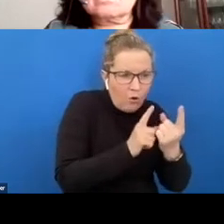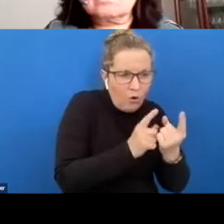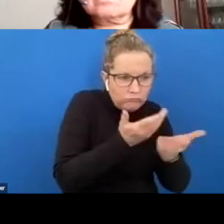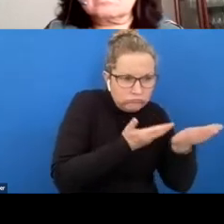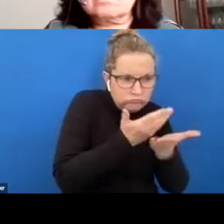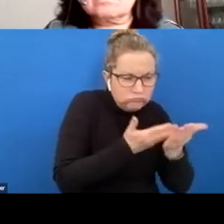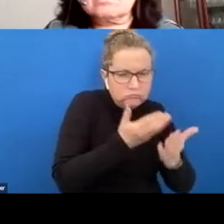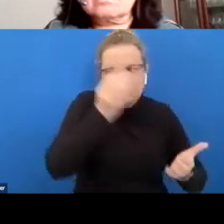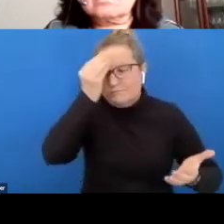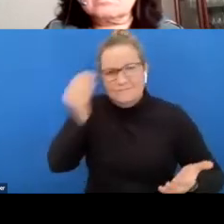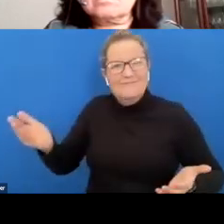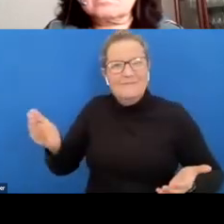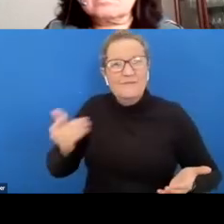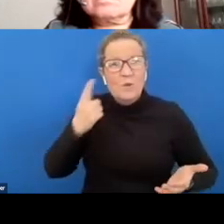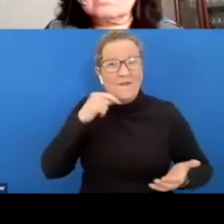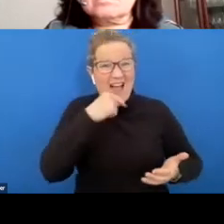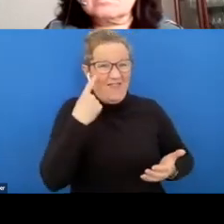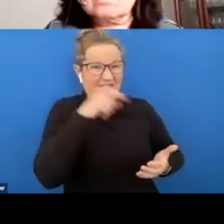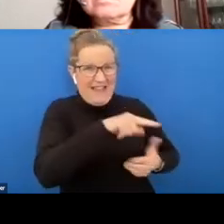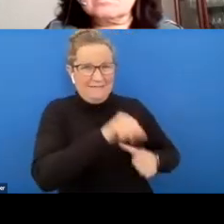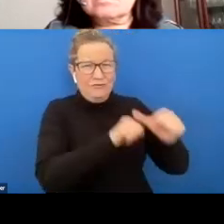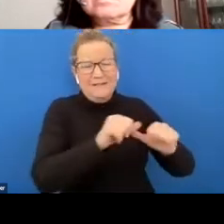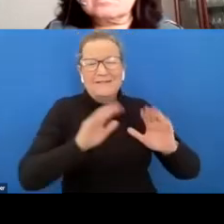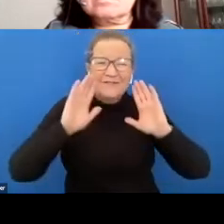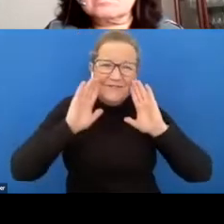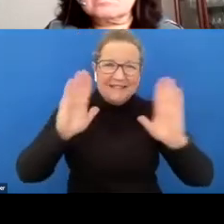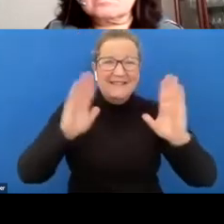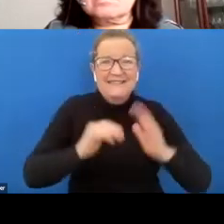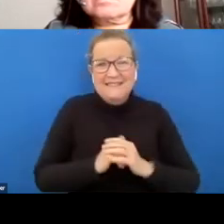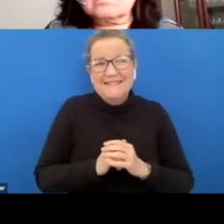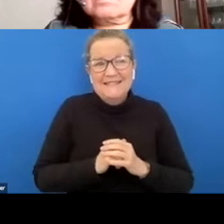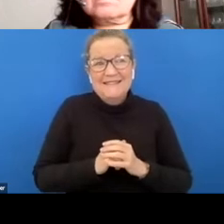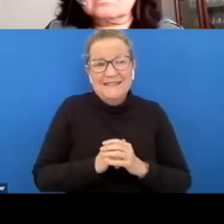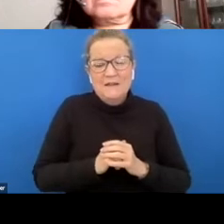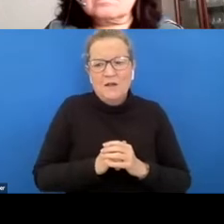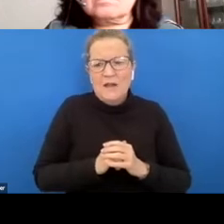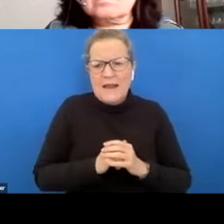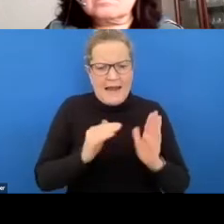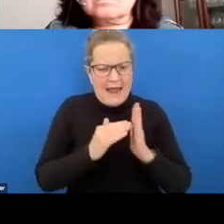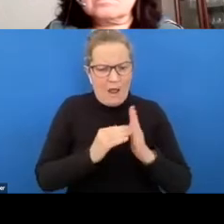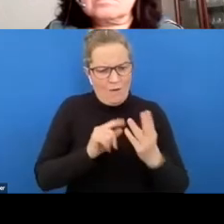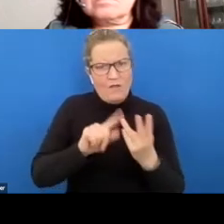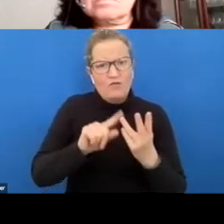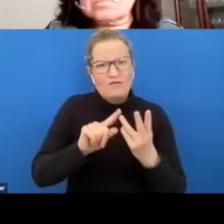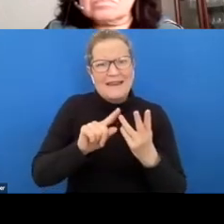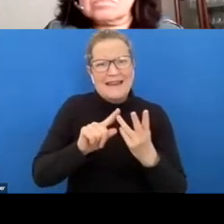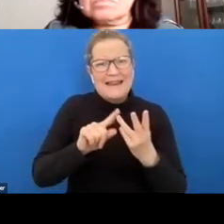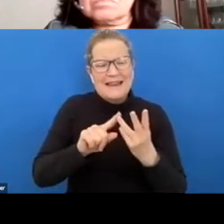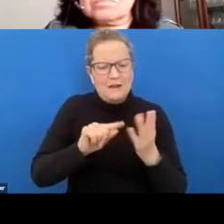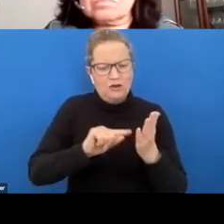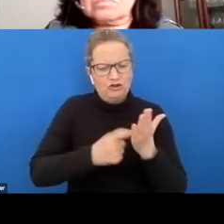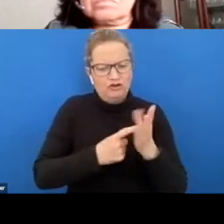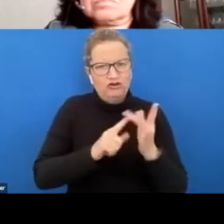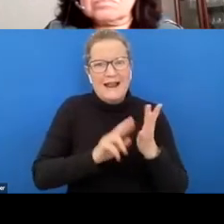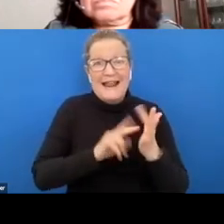and we found that process fantastic we've um moved we're on our third trainee now gaining skills in both